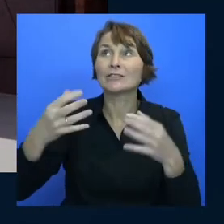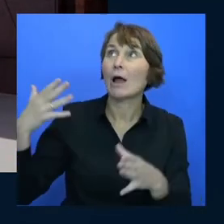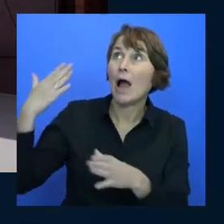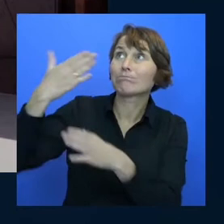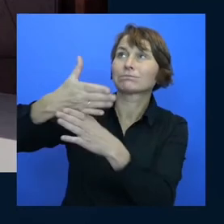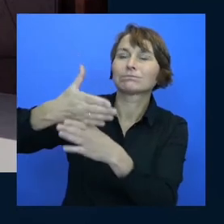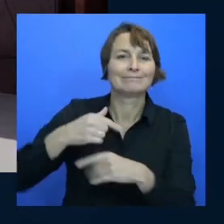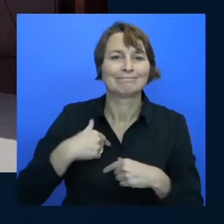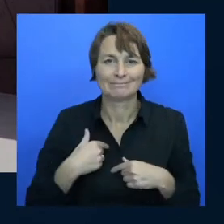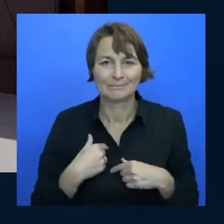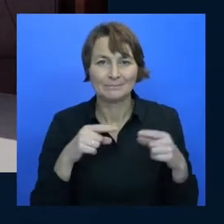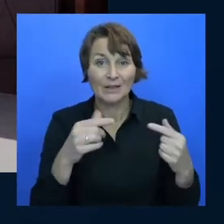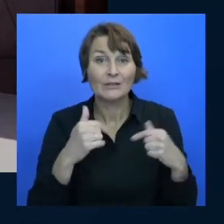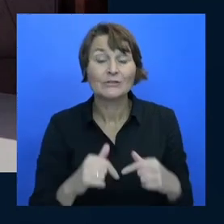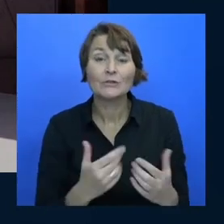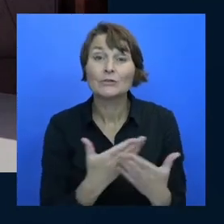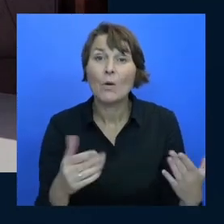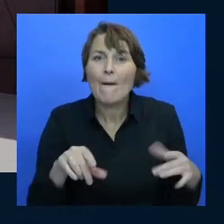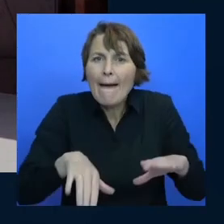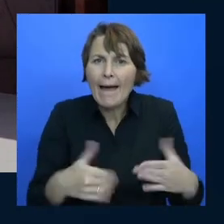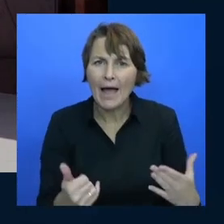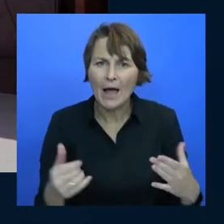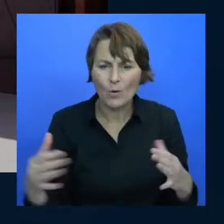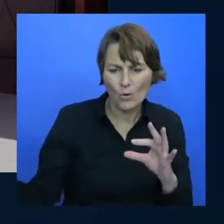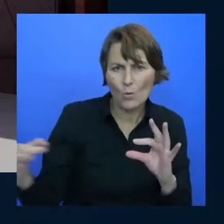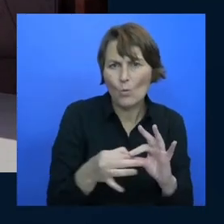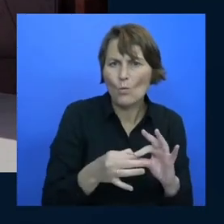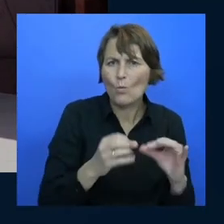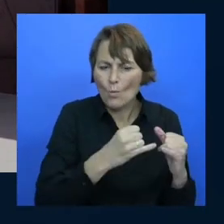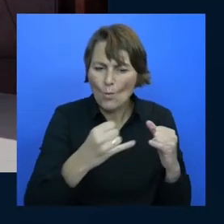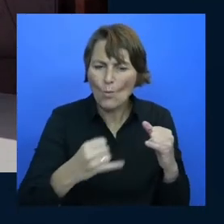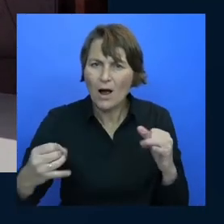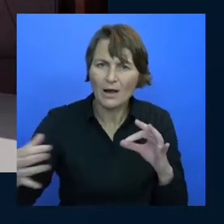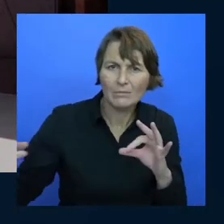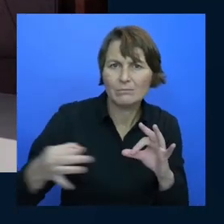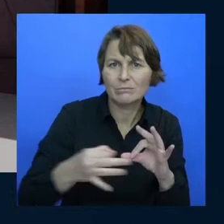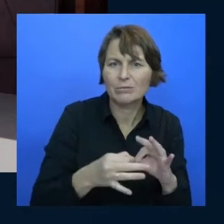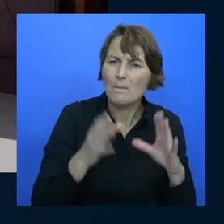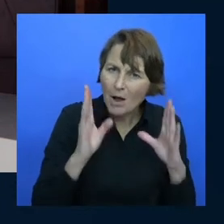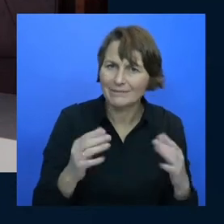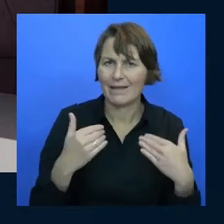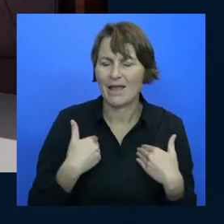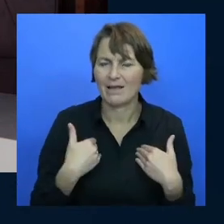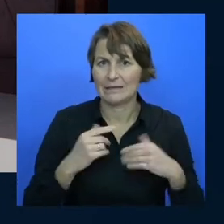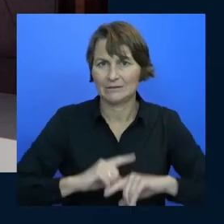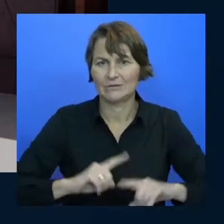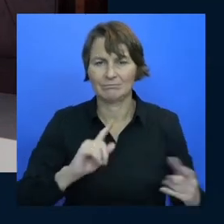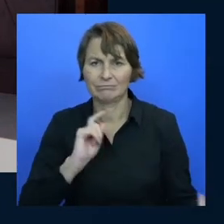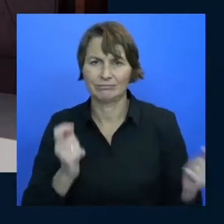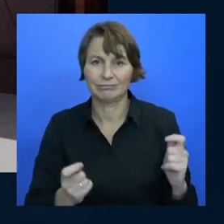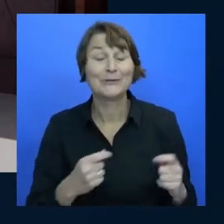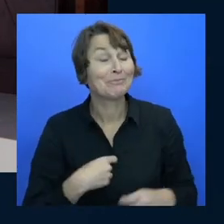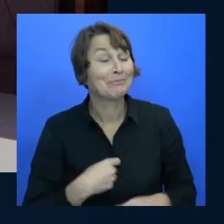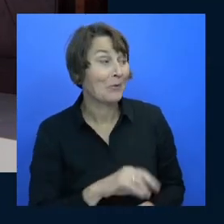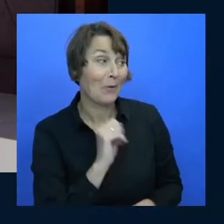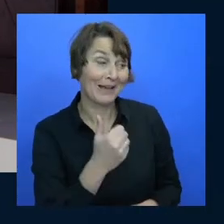where it's at you got a wire up it changes everything so that's a pro tip for today awesome do you want